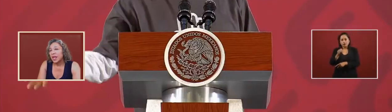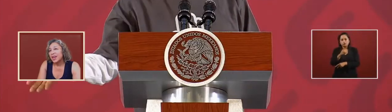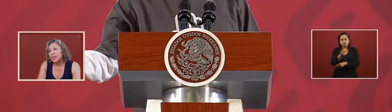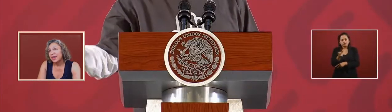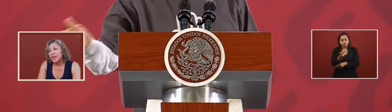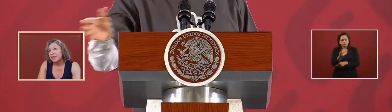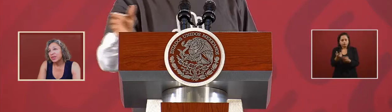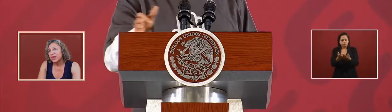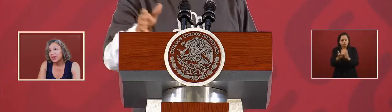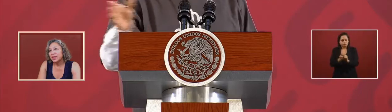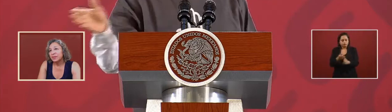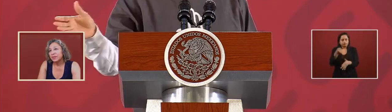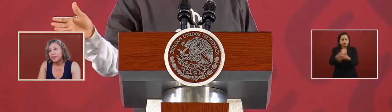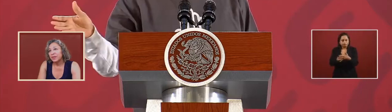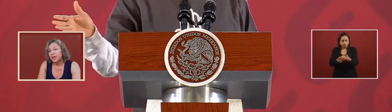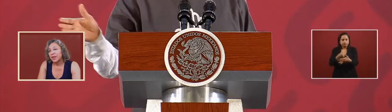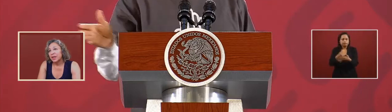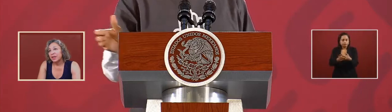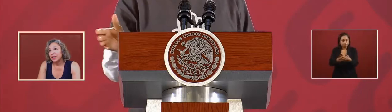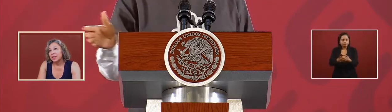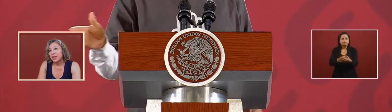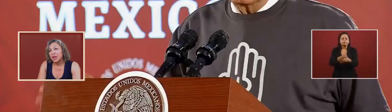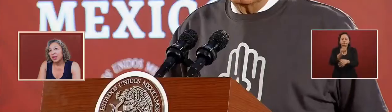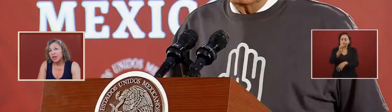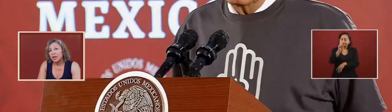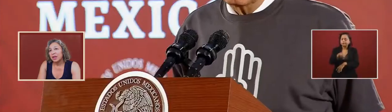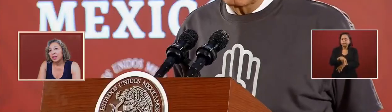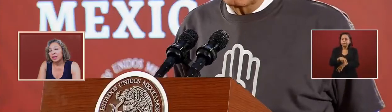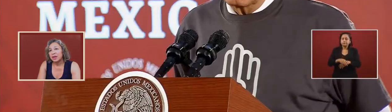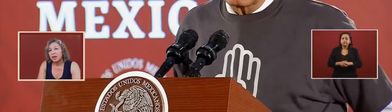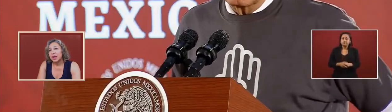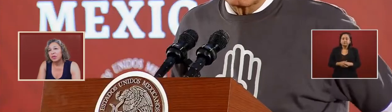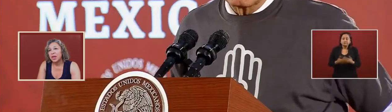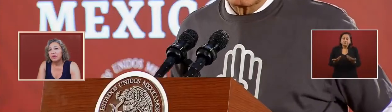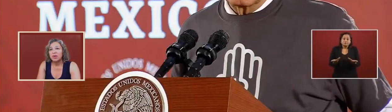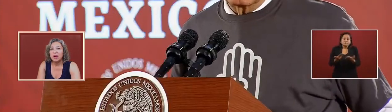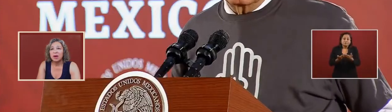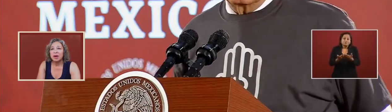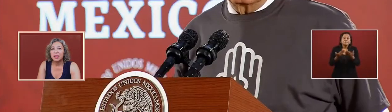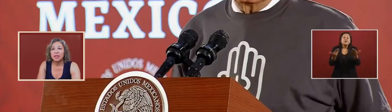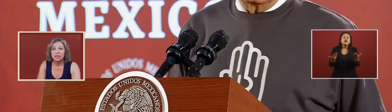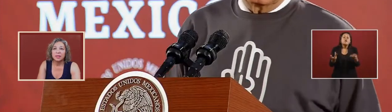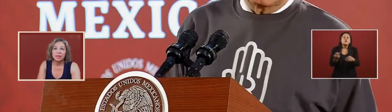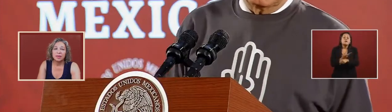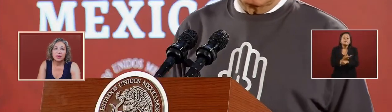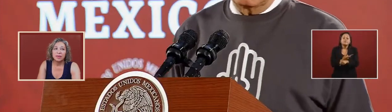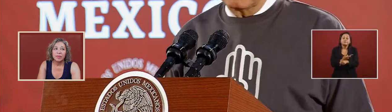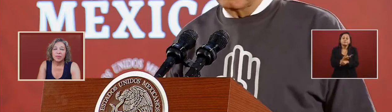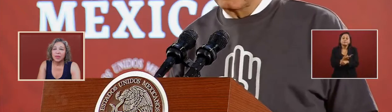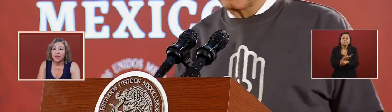and at the end of it so they now we have no airlines